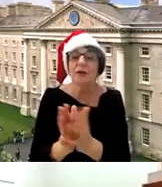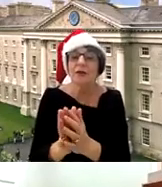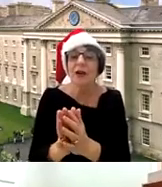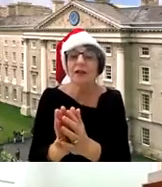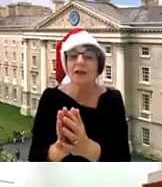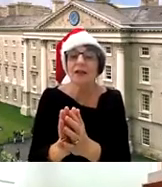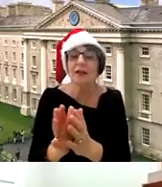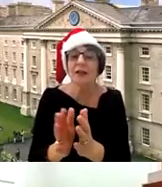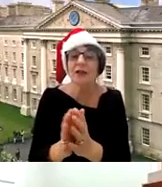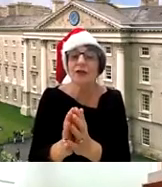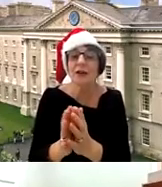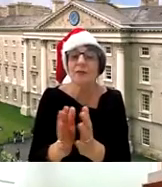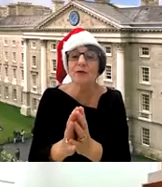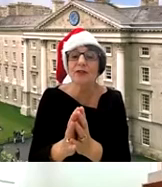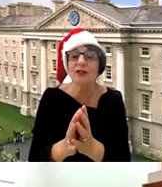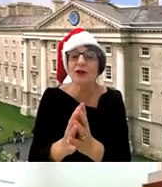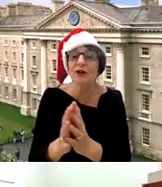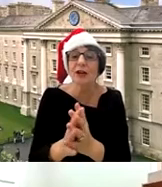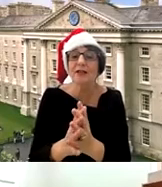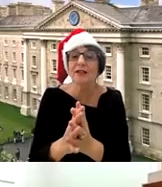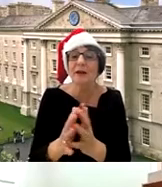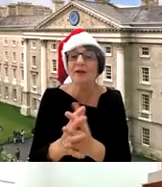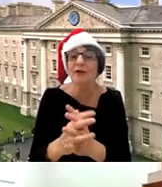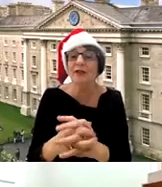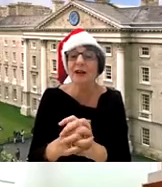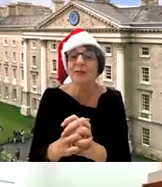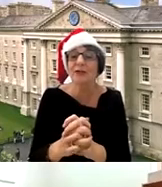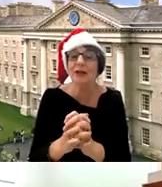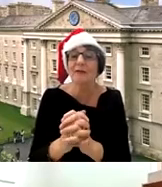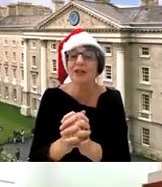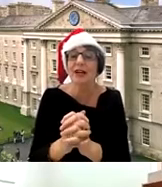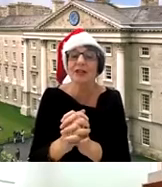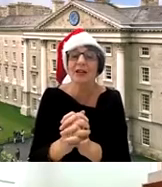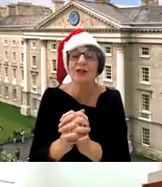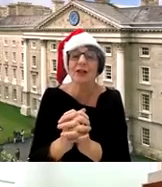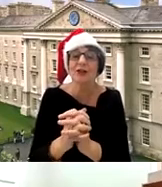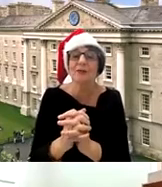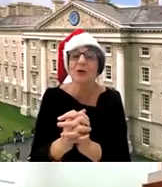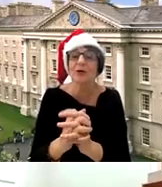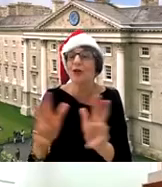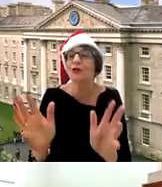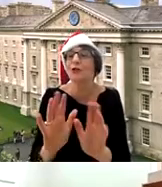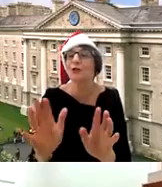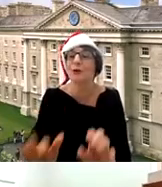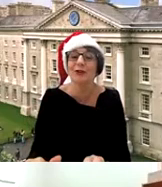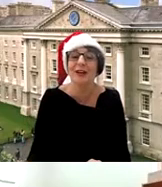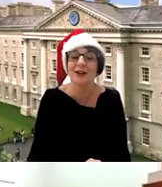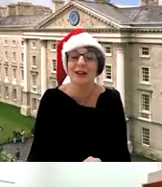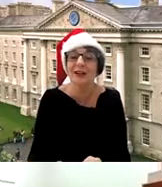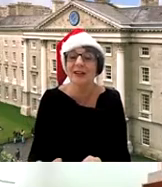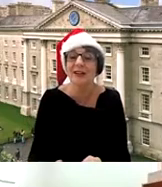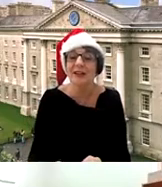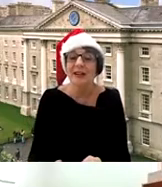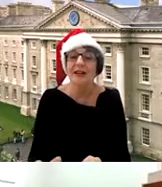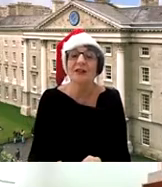don't forget if they in drive movies in the rds is back for december the elves santa counts and lots more wrong so to put that